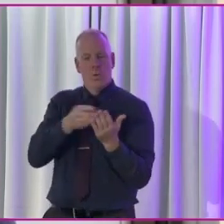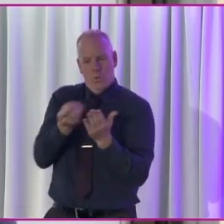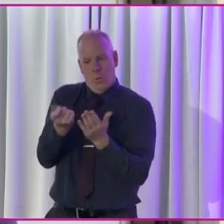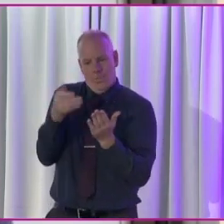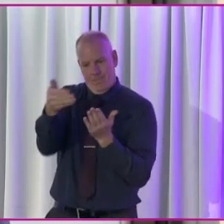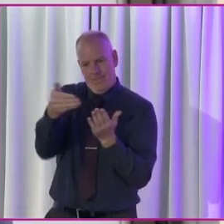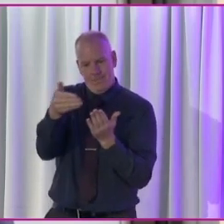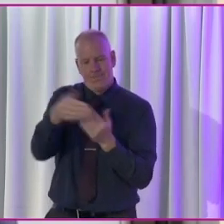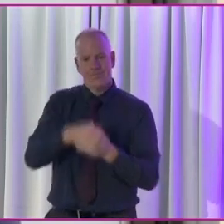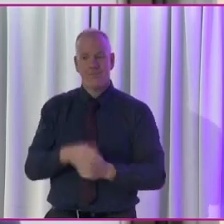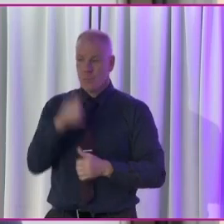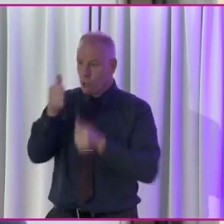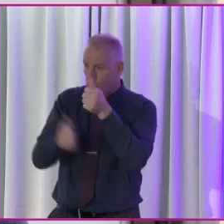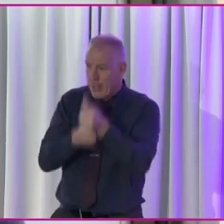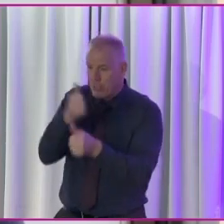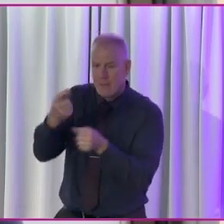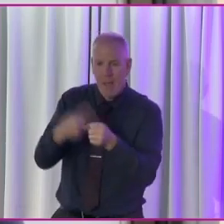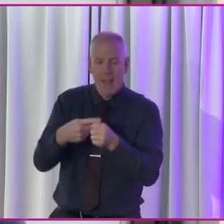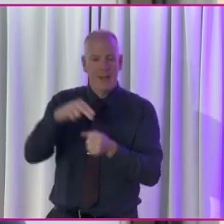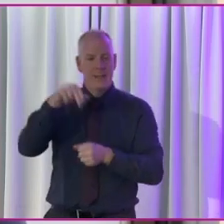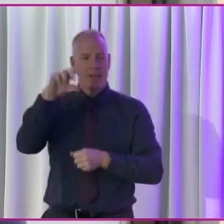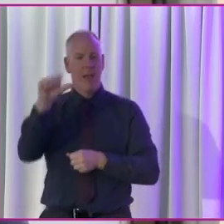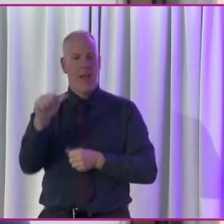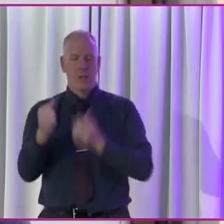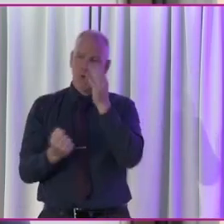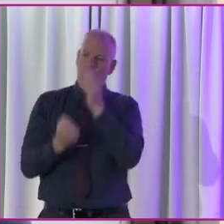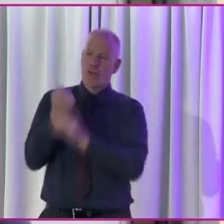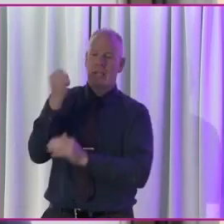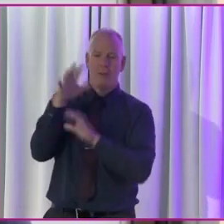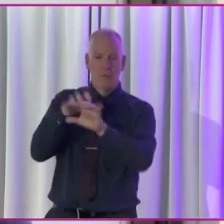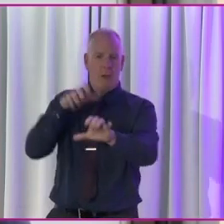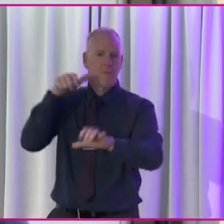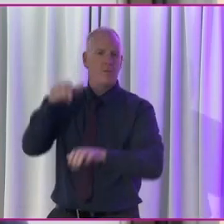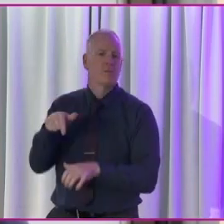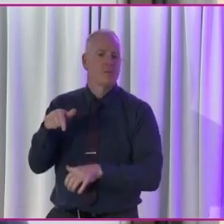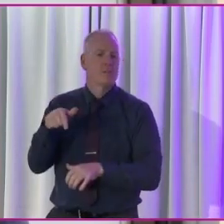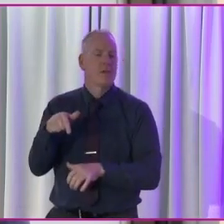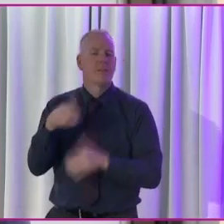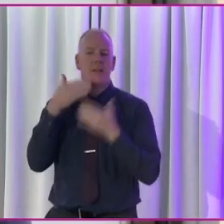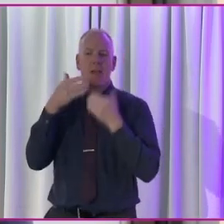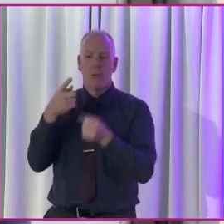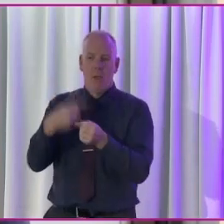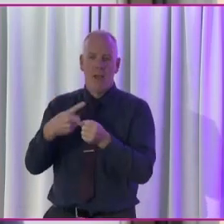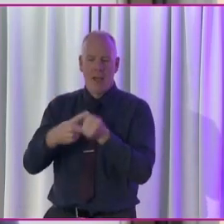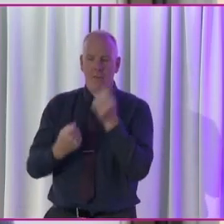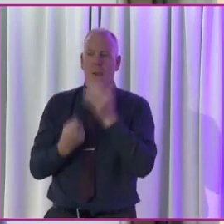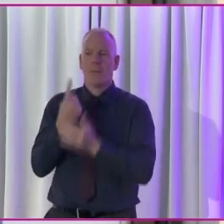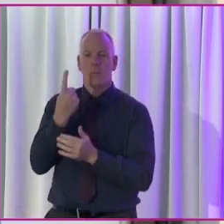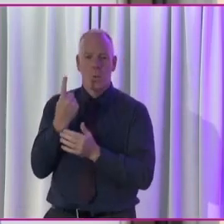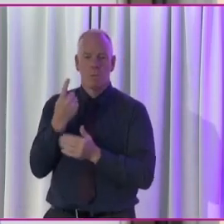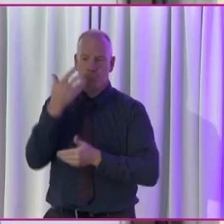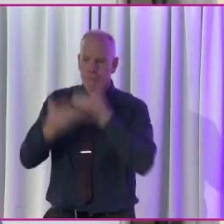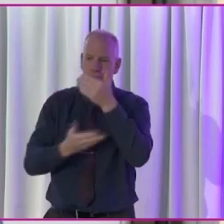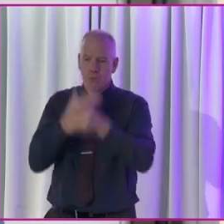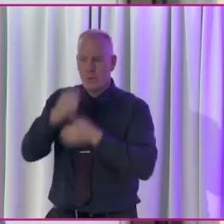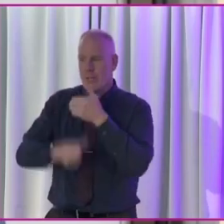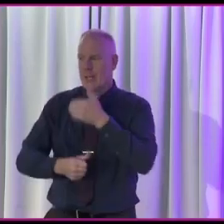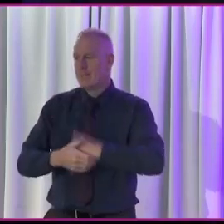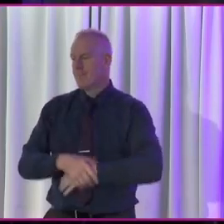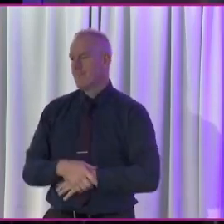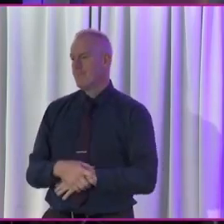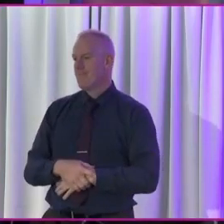course. Congratulations to the NDA on a successful conference, and thank you again for the opportunity to speak to you.